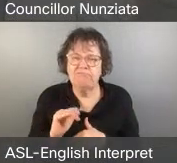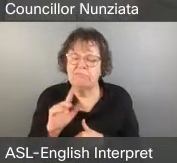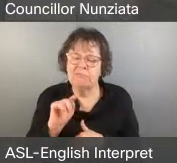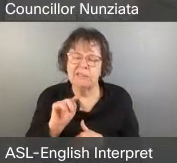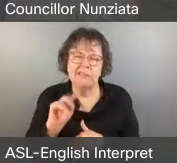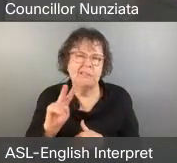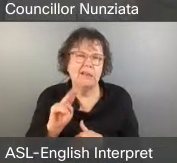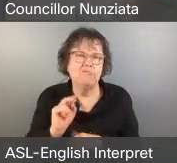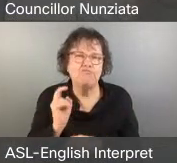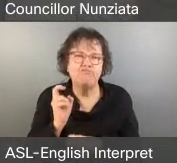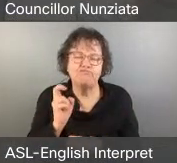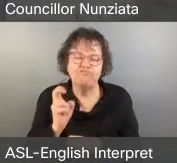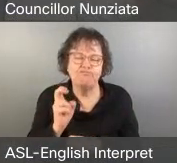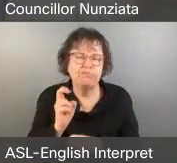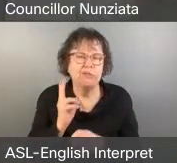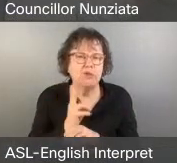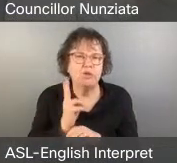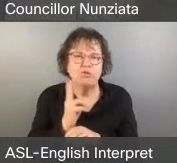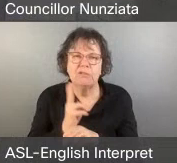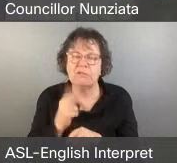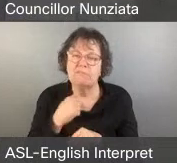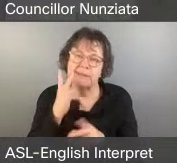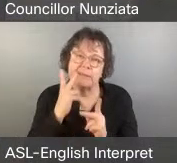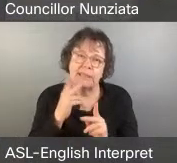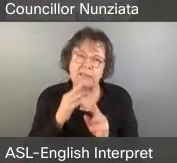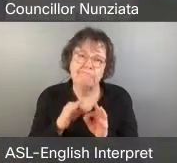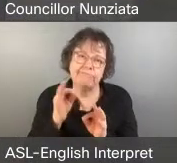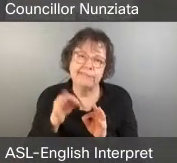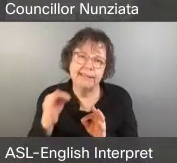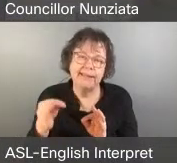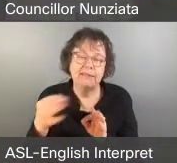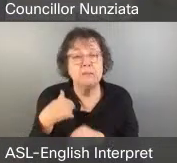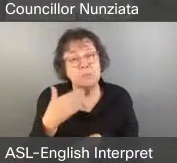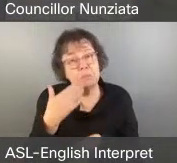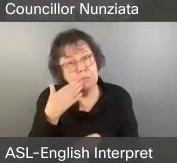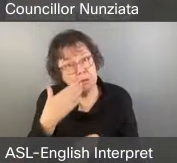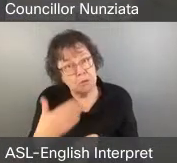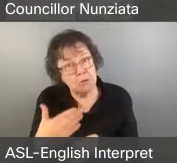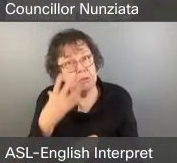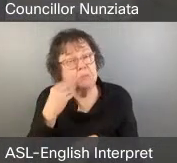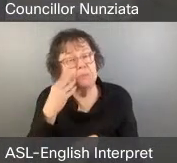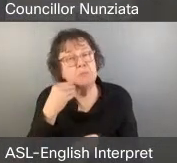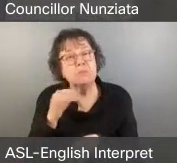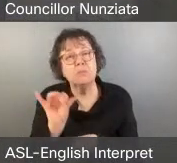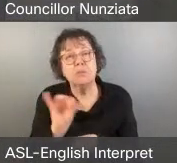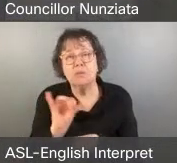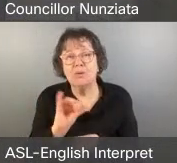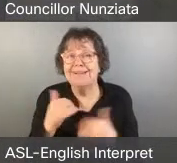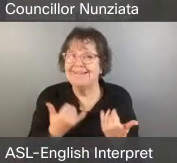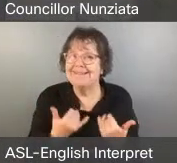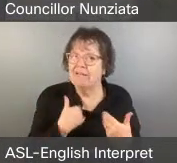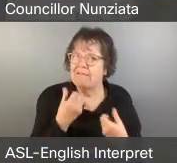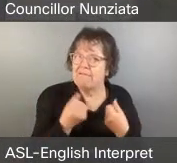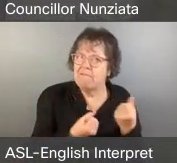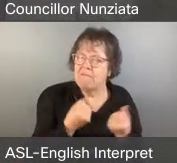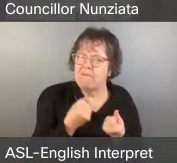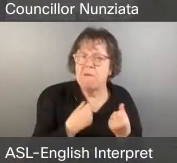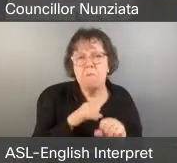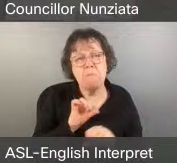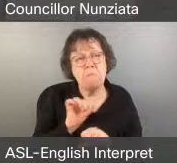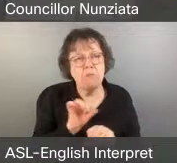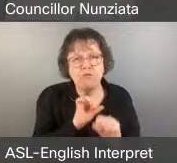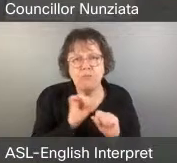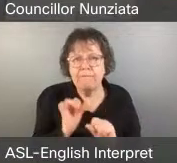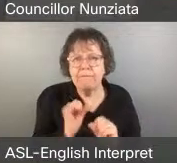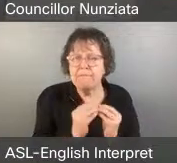So, I've seen my fair share of delays as well as good trips as well. And since I have a car now, I've been driving more and